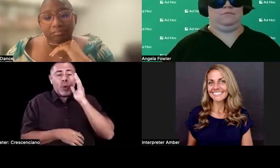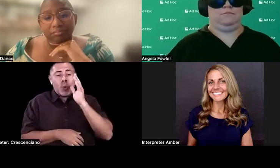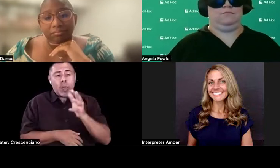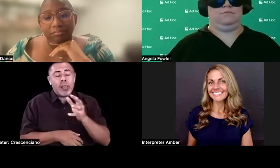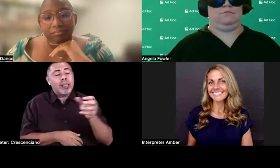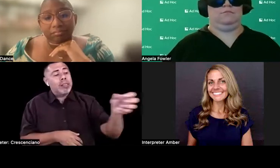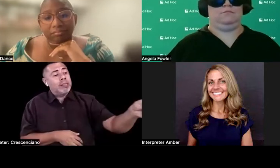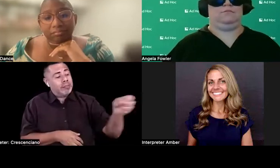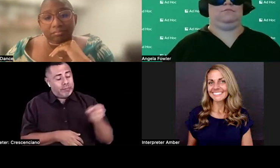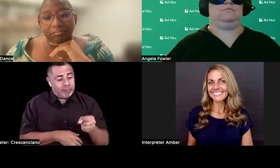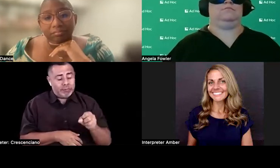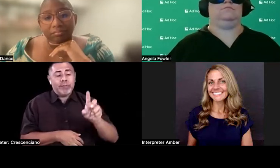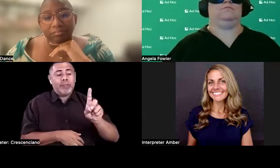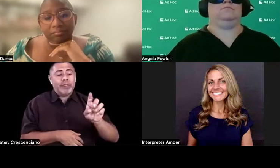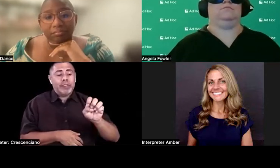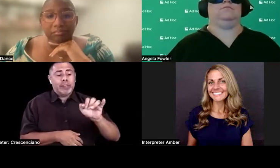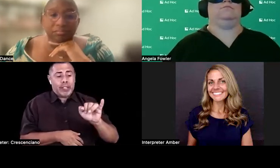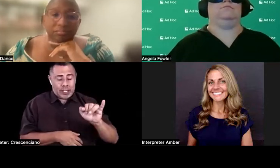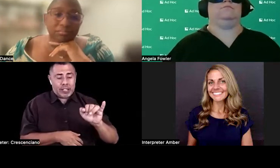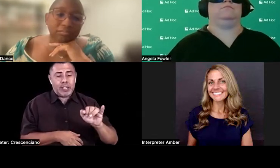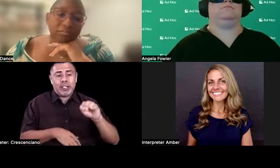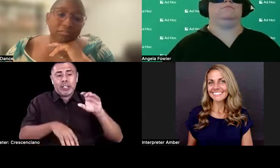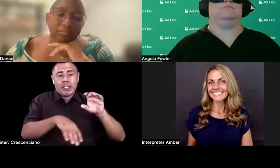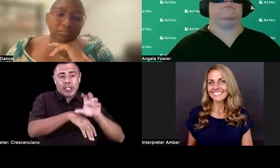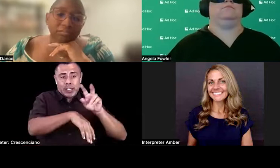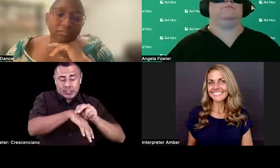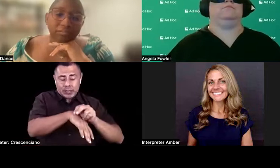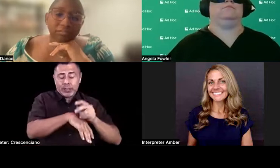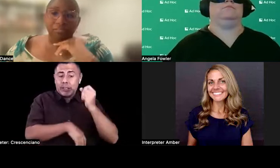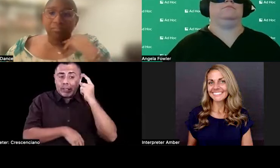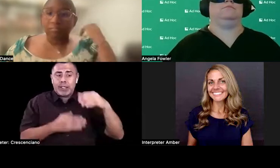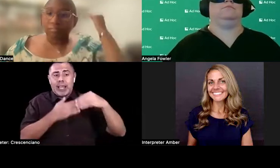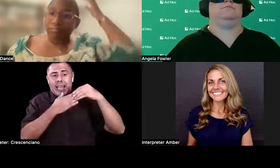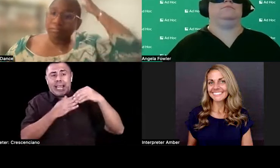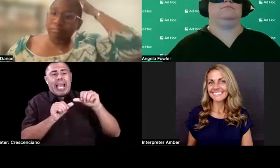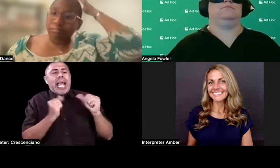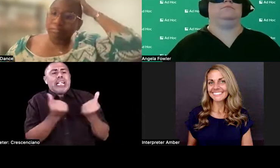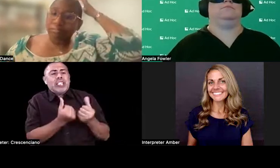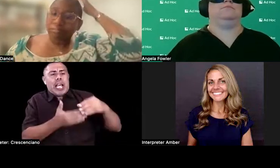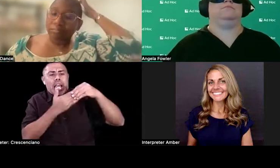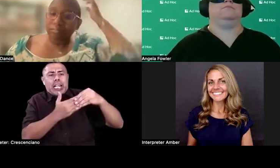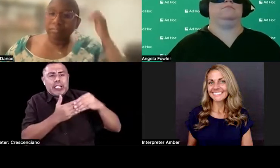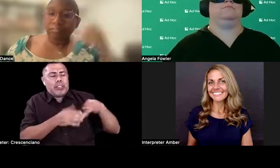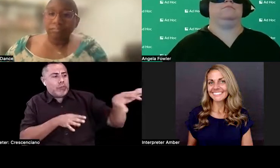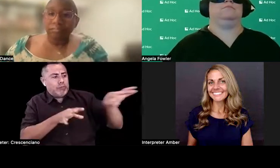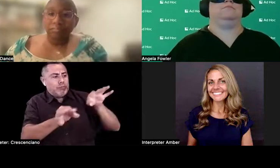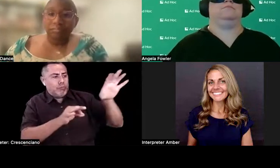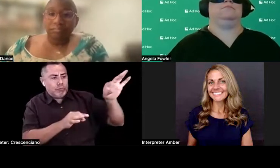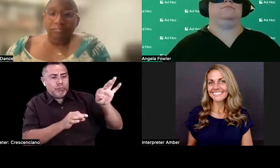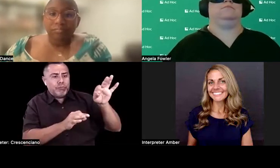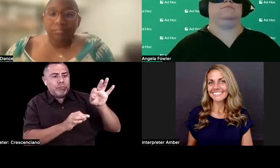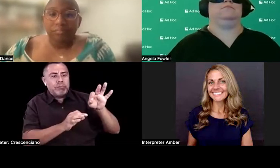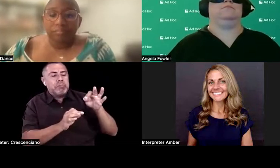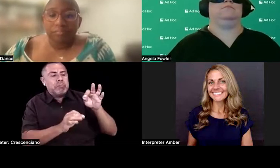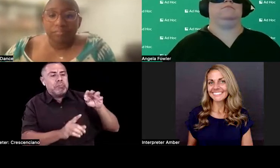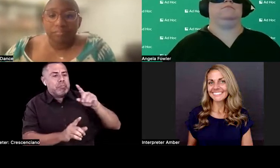appointed by, um, leadership within the agency and they will maintain their full-time job, which,